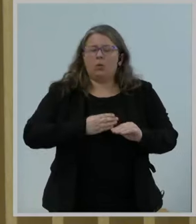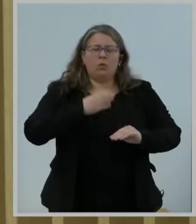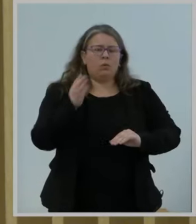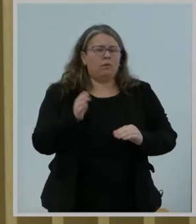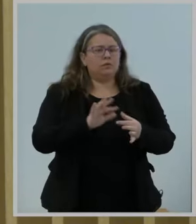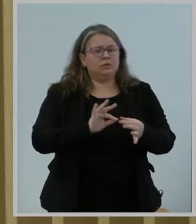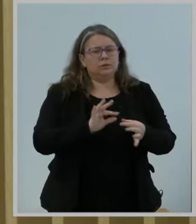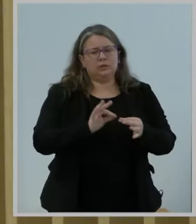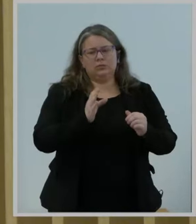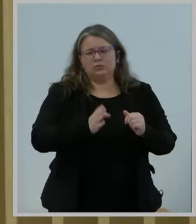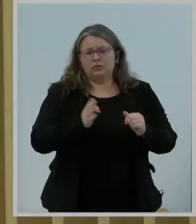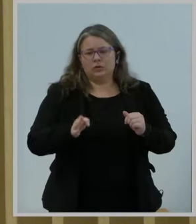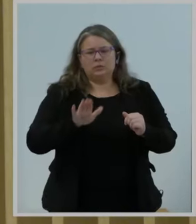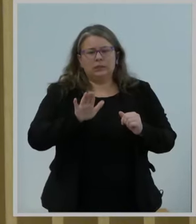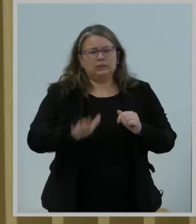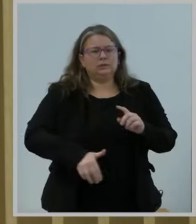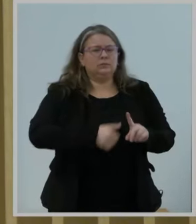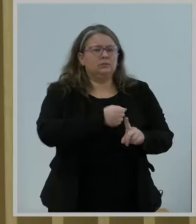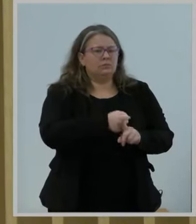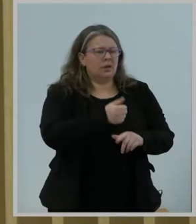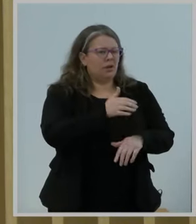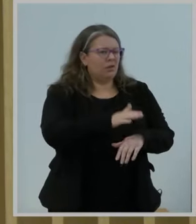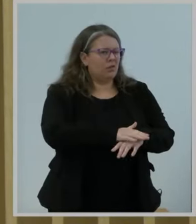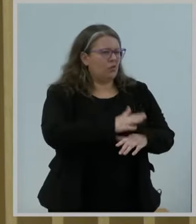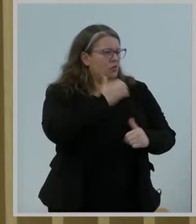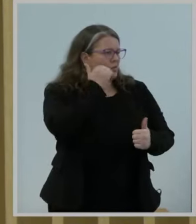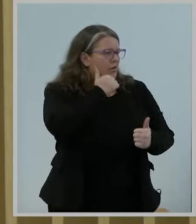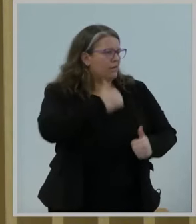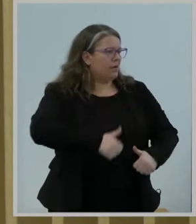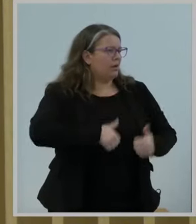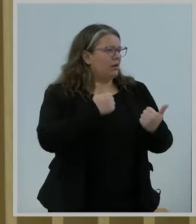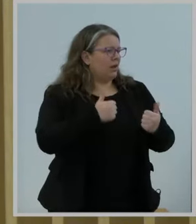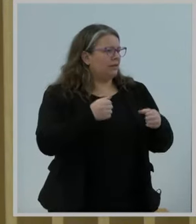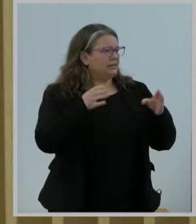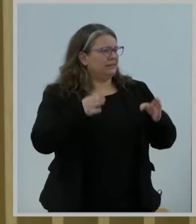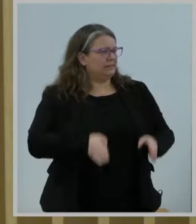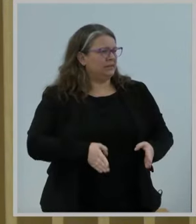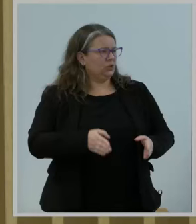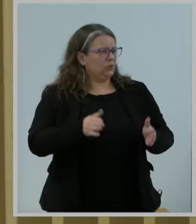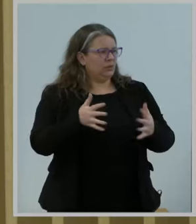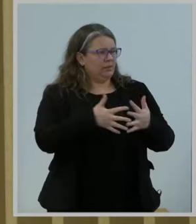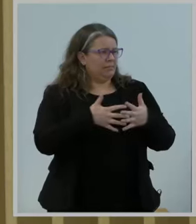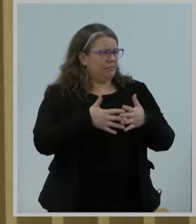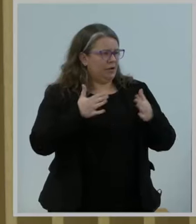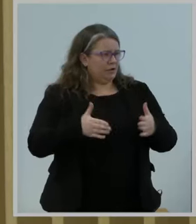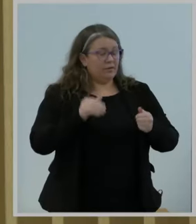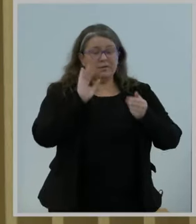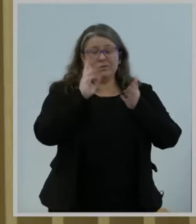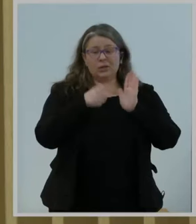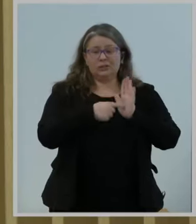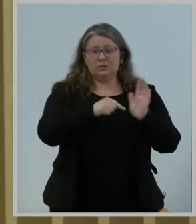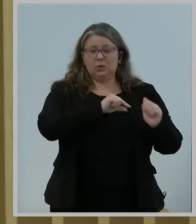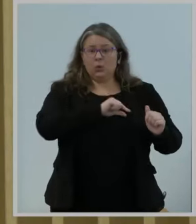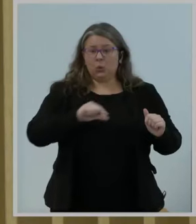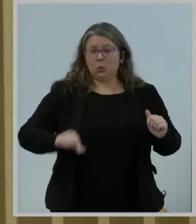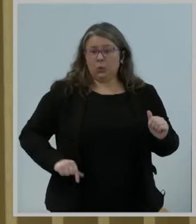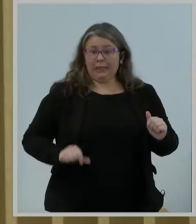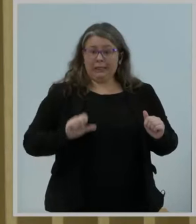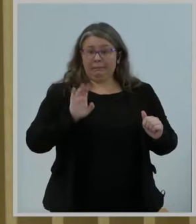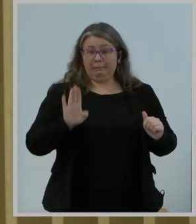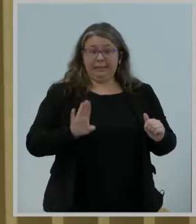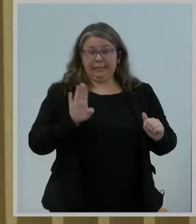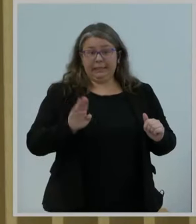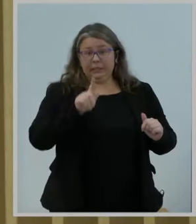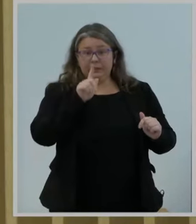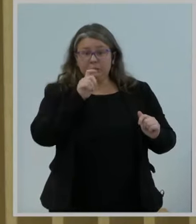lives of individual Americans. Take, example, Queen Bee, as she is known in the Yesler Terrace Public Housing